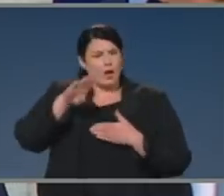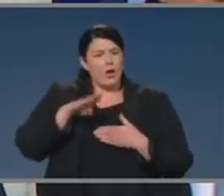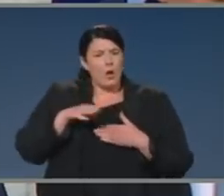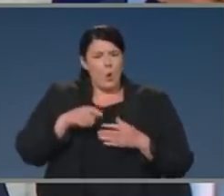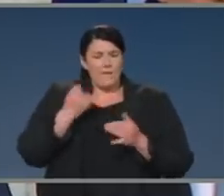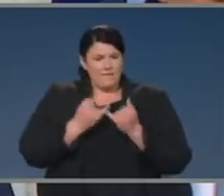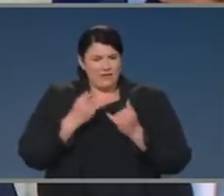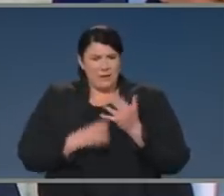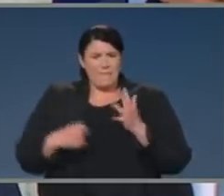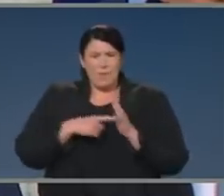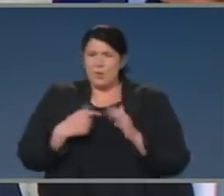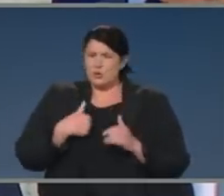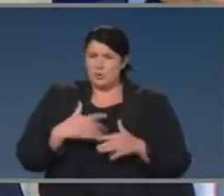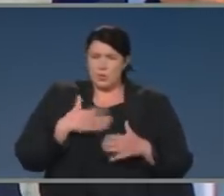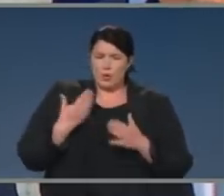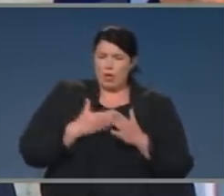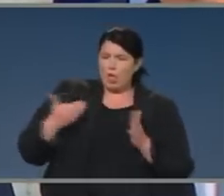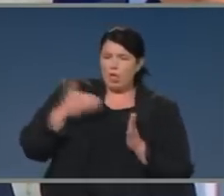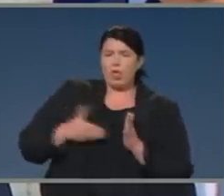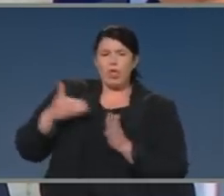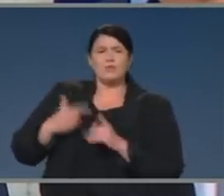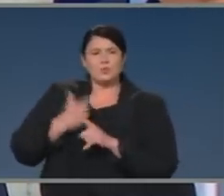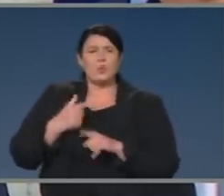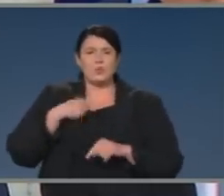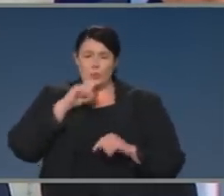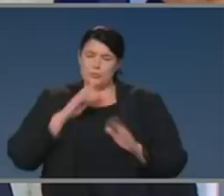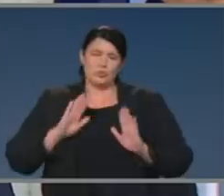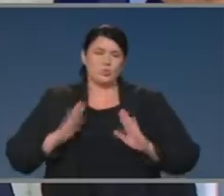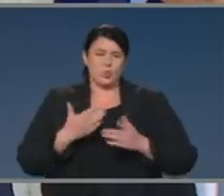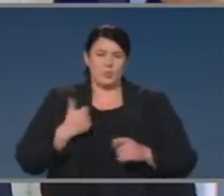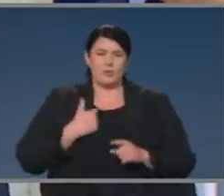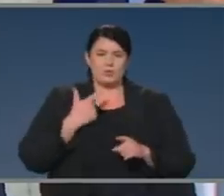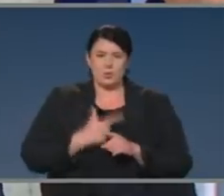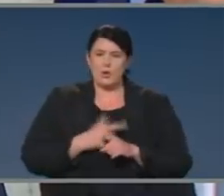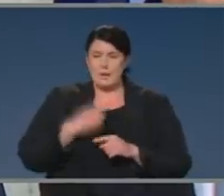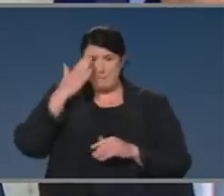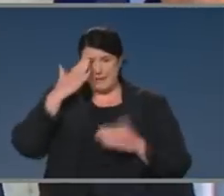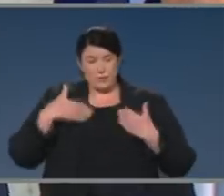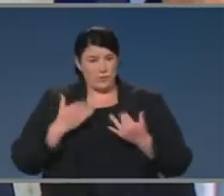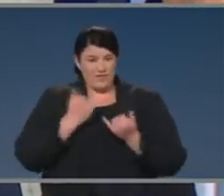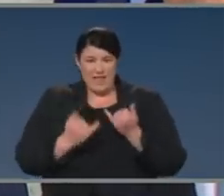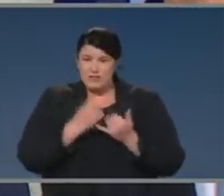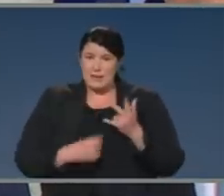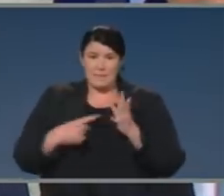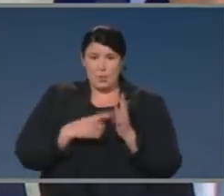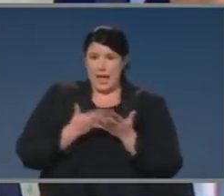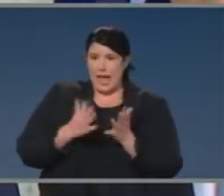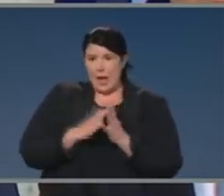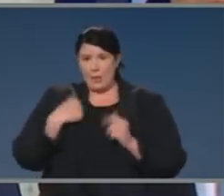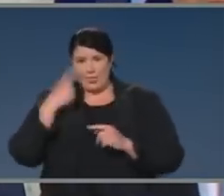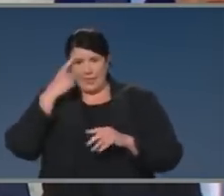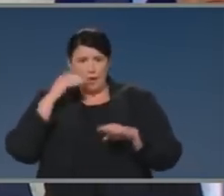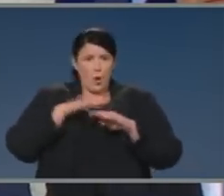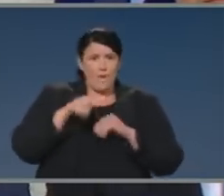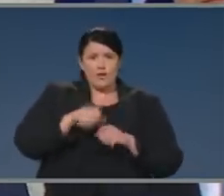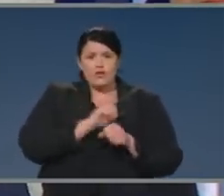is such an important part of our overall health response to this crisis. And I'm truly delighted as the Chief Medical